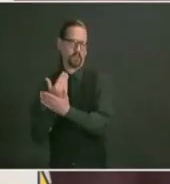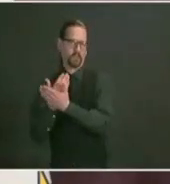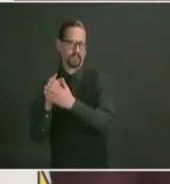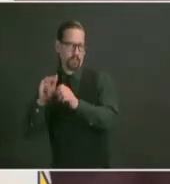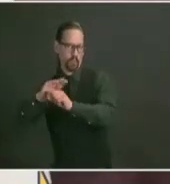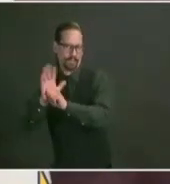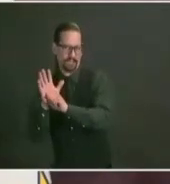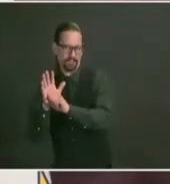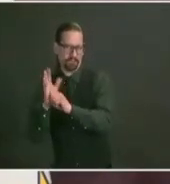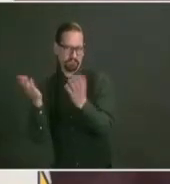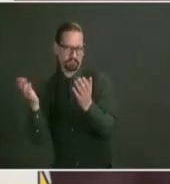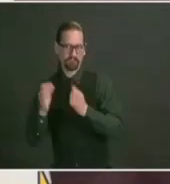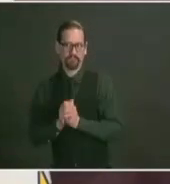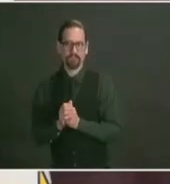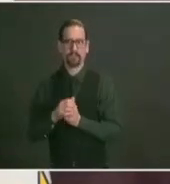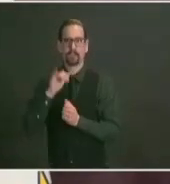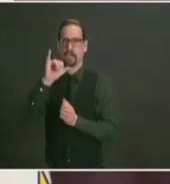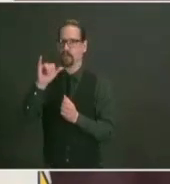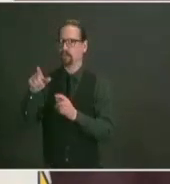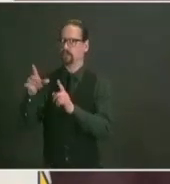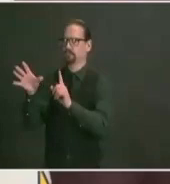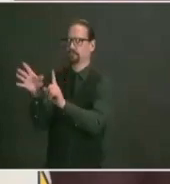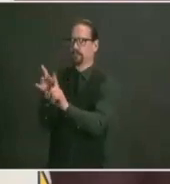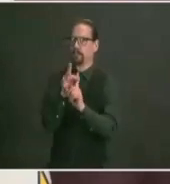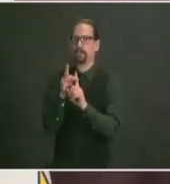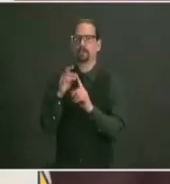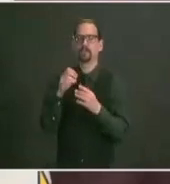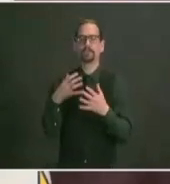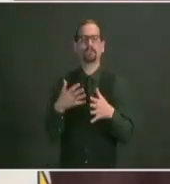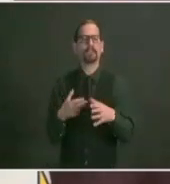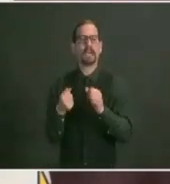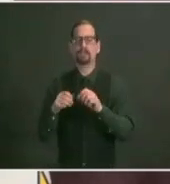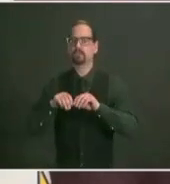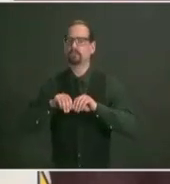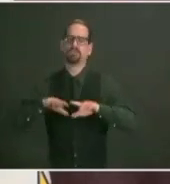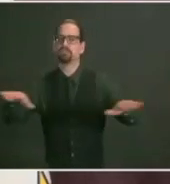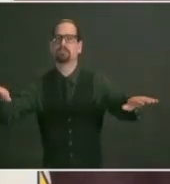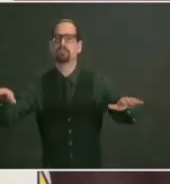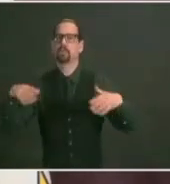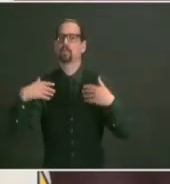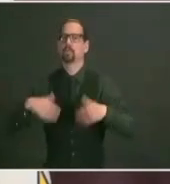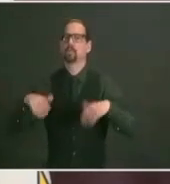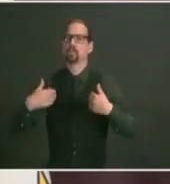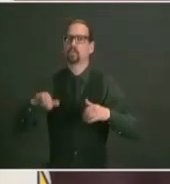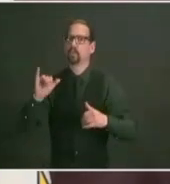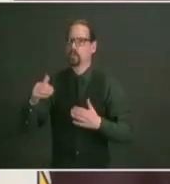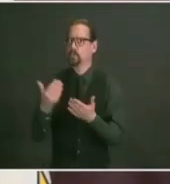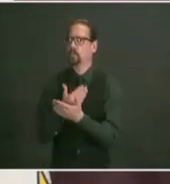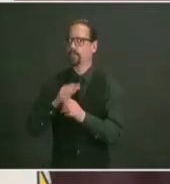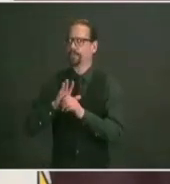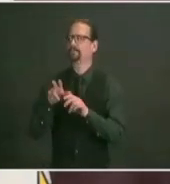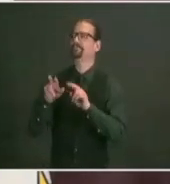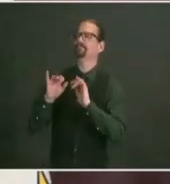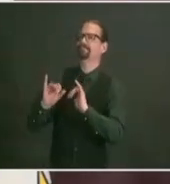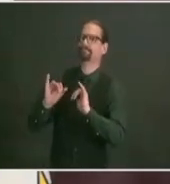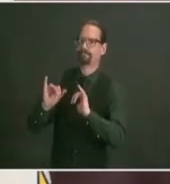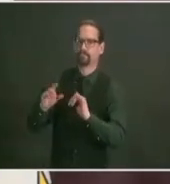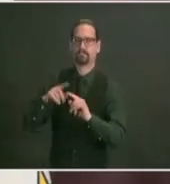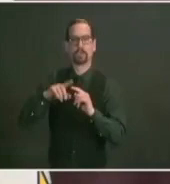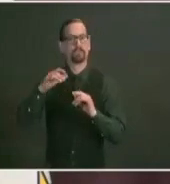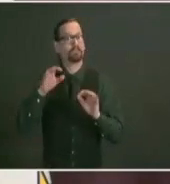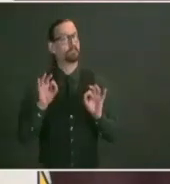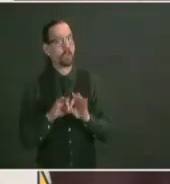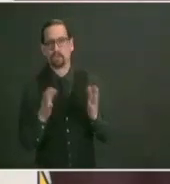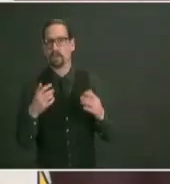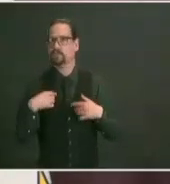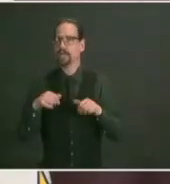standard variant of covet 19 that we have dealt with and that's why it's important to pay close attention to it